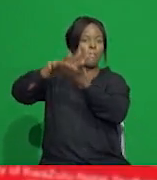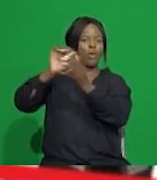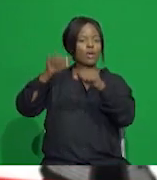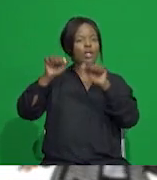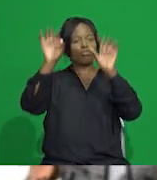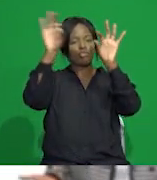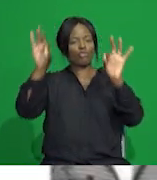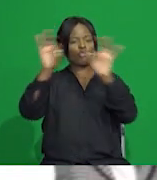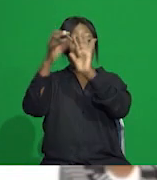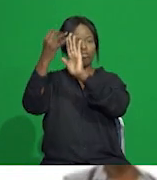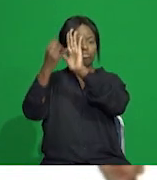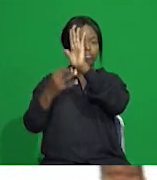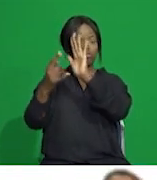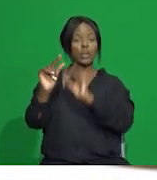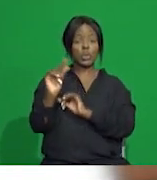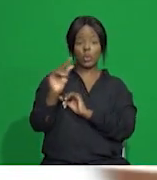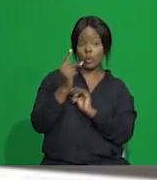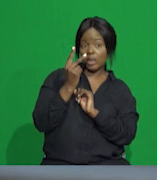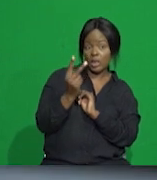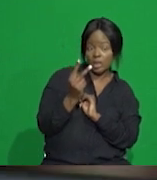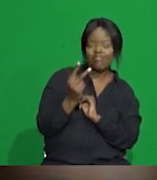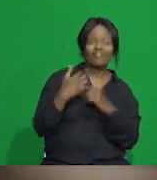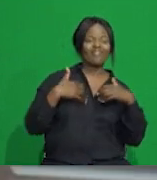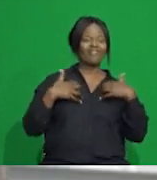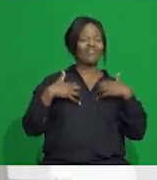to seeing you soon and I'm sure you will be impressed.